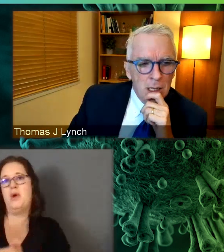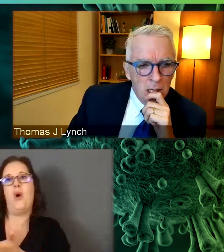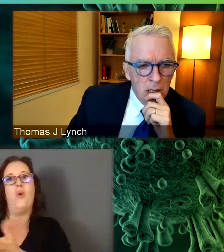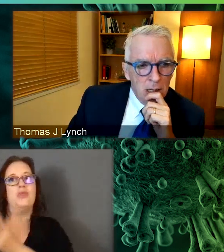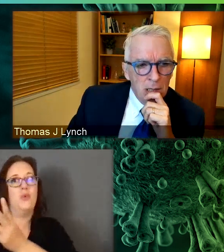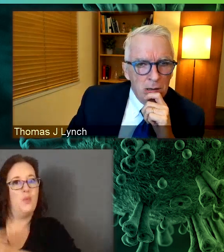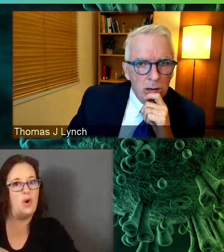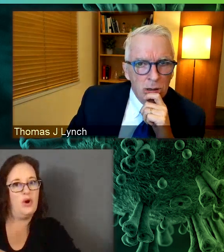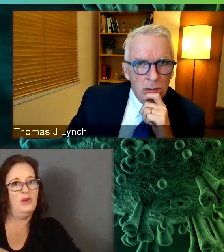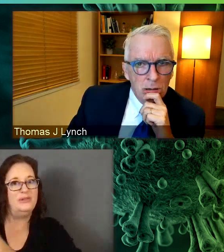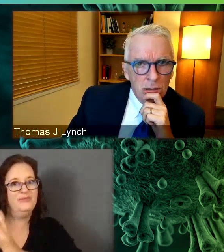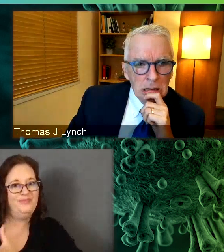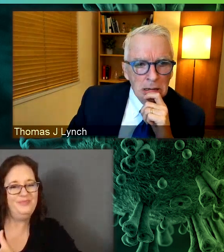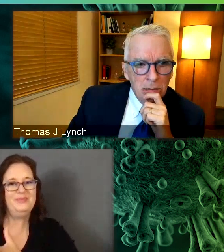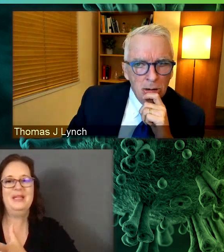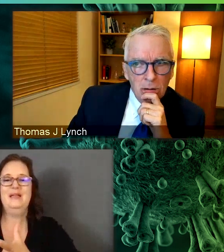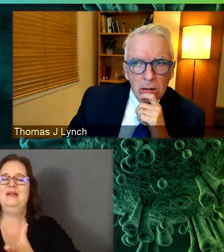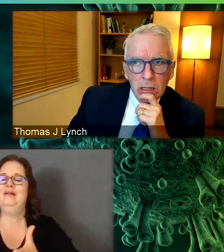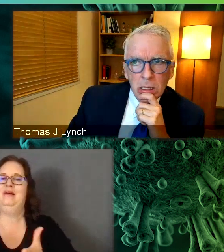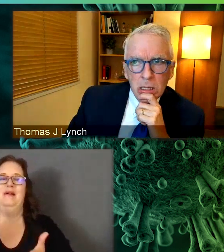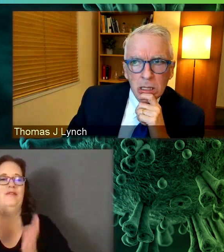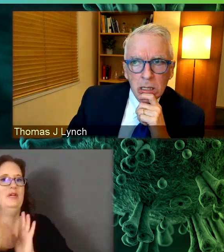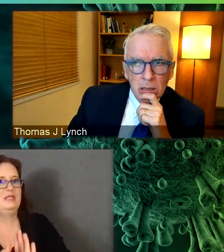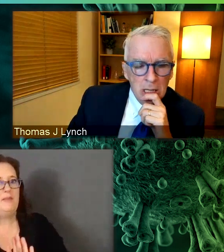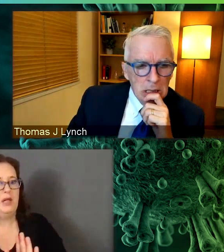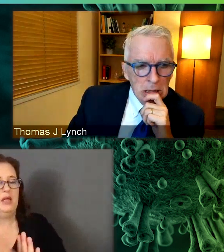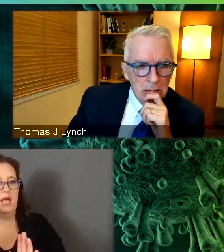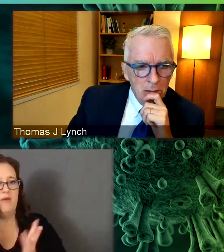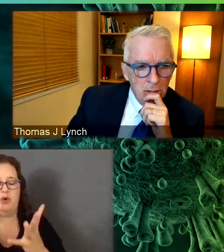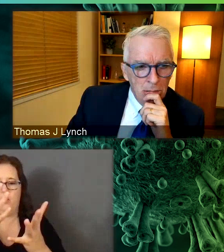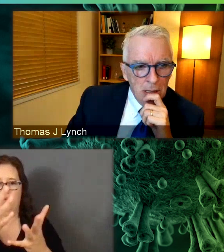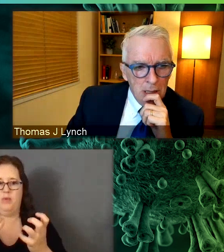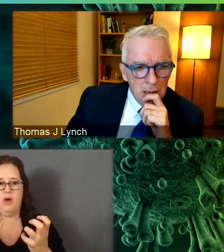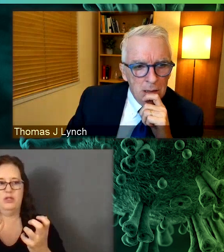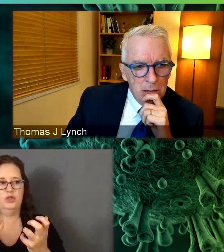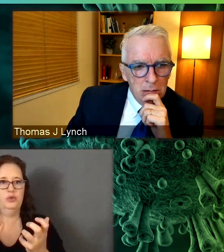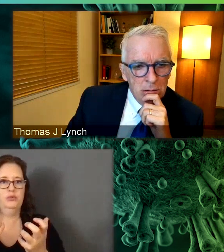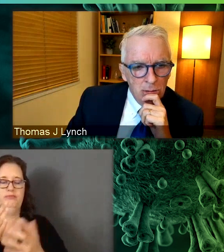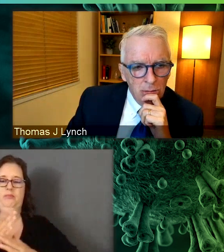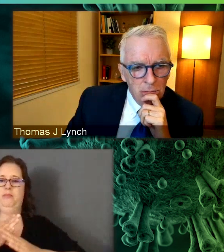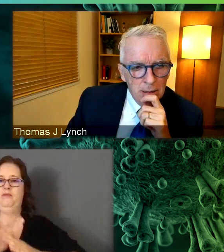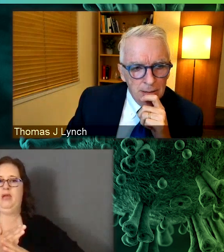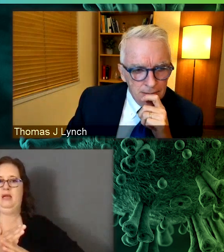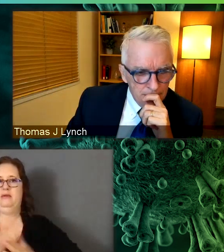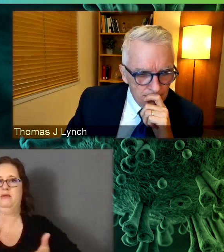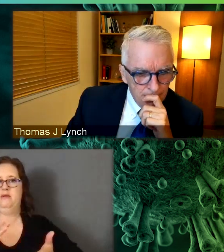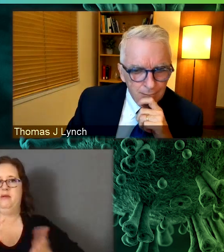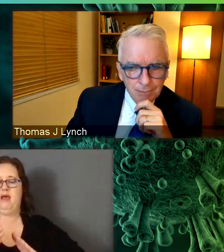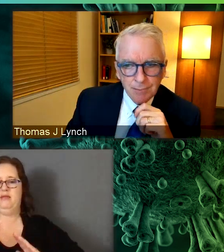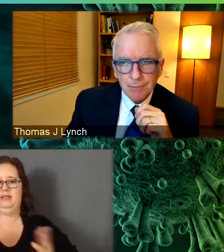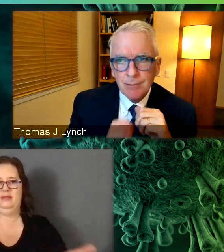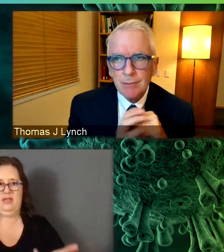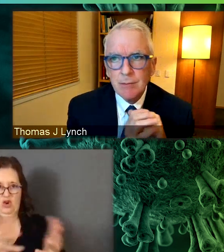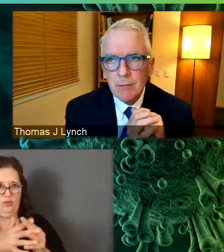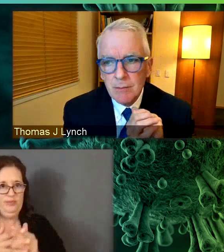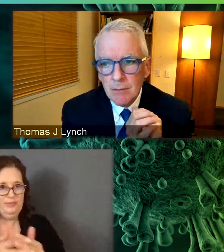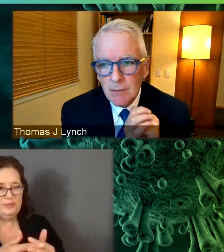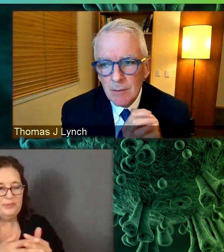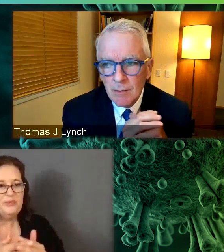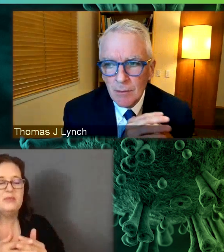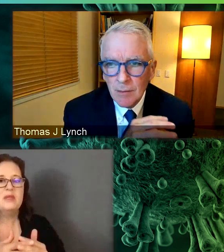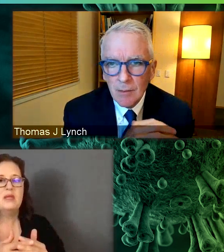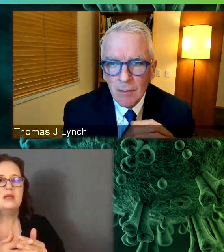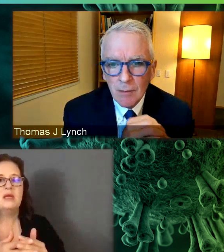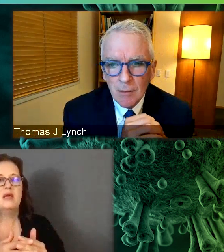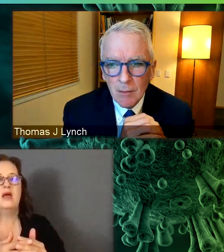utilitarian arguments and let's say our goal is to prevent deaths in the, the U S. Um, in that case, if we compared our marginal